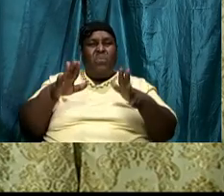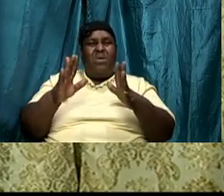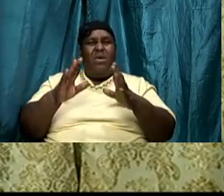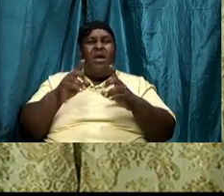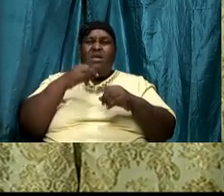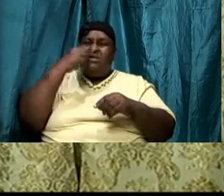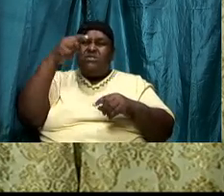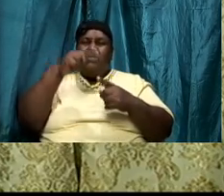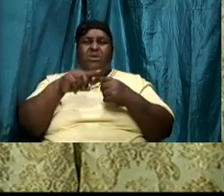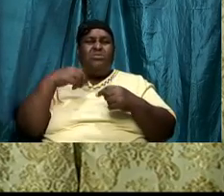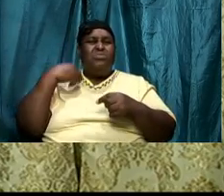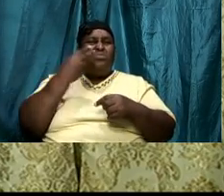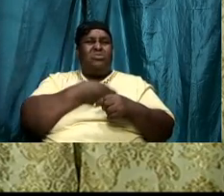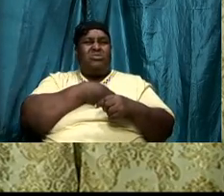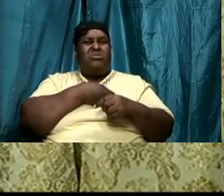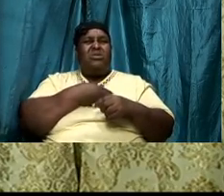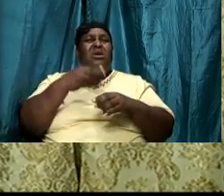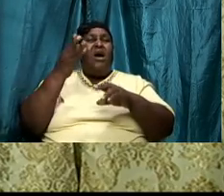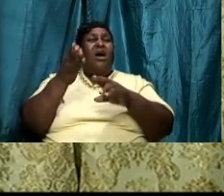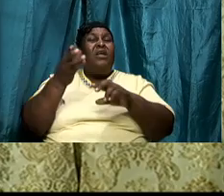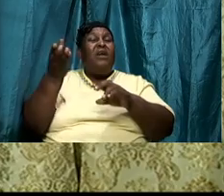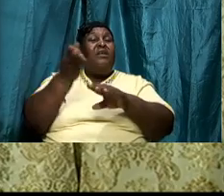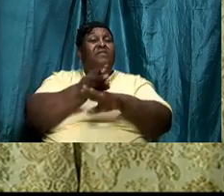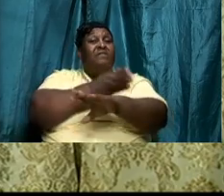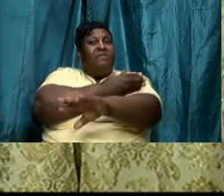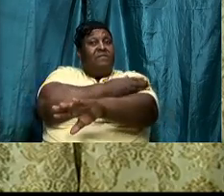us and advance us